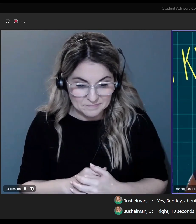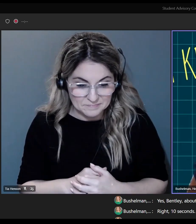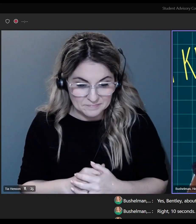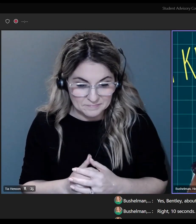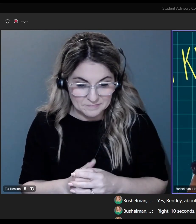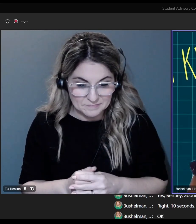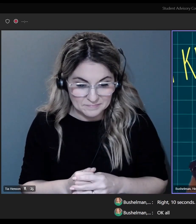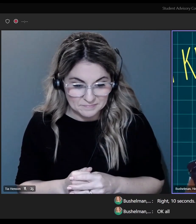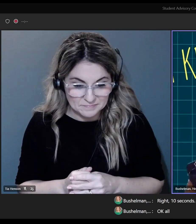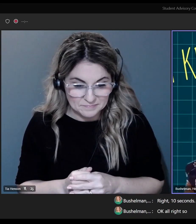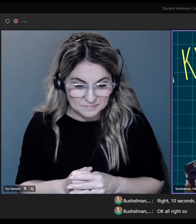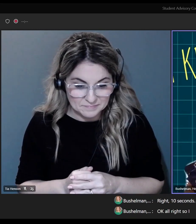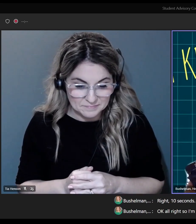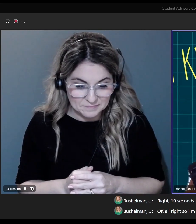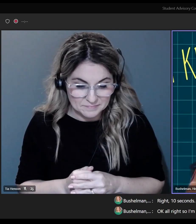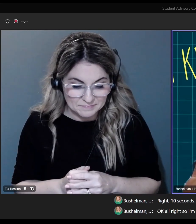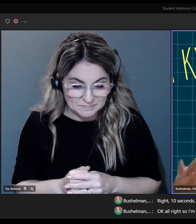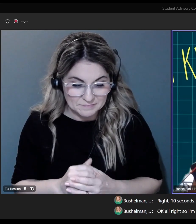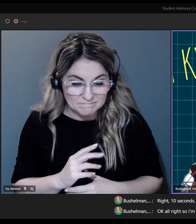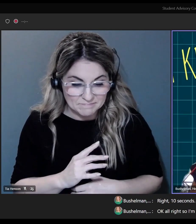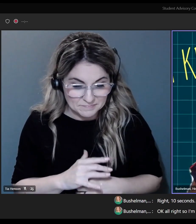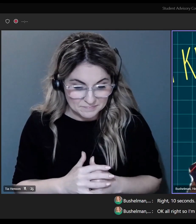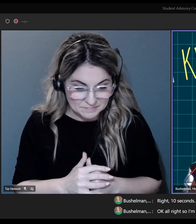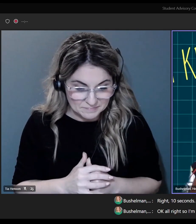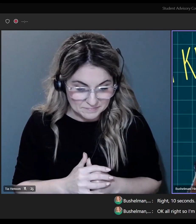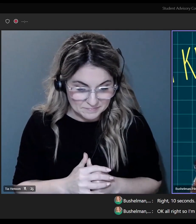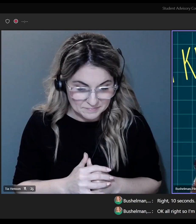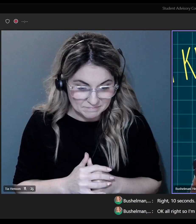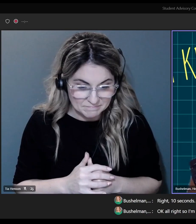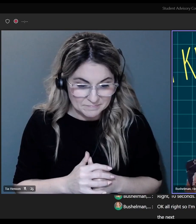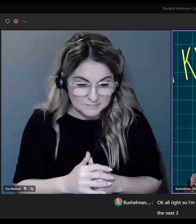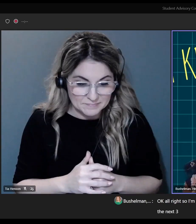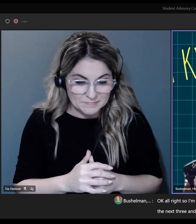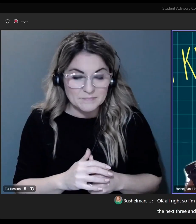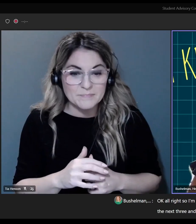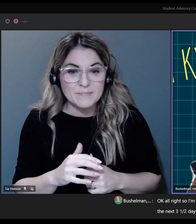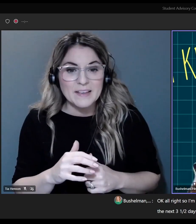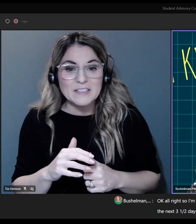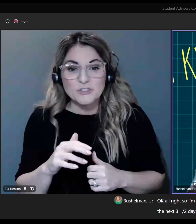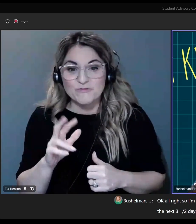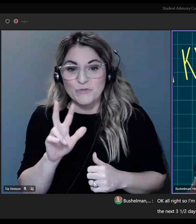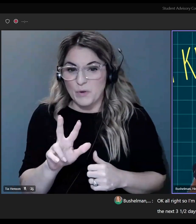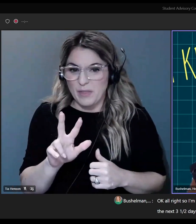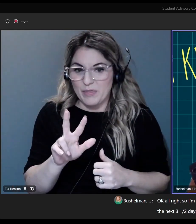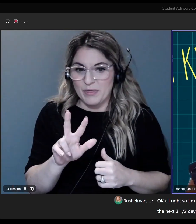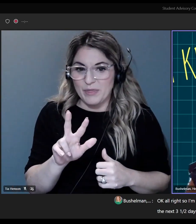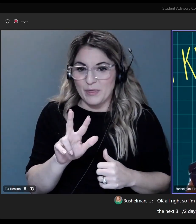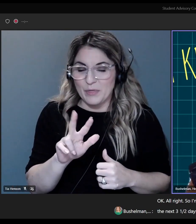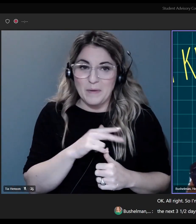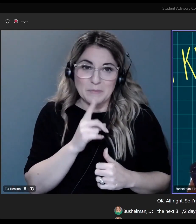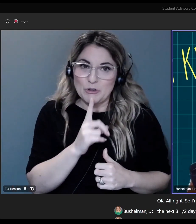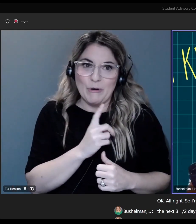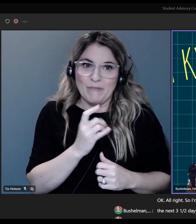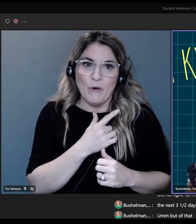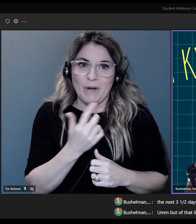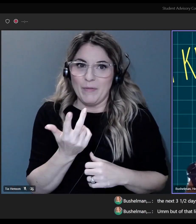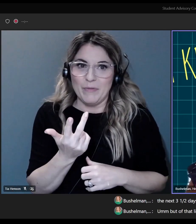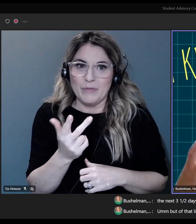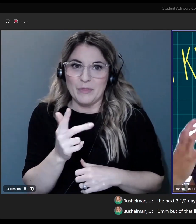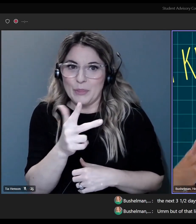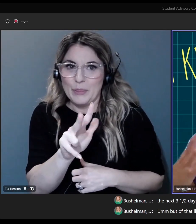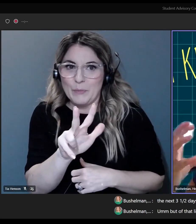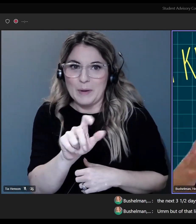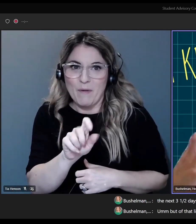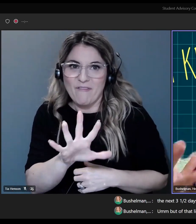Okay. All right. So, I'm sure you didn't get everything listed for the next three and a half days. But of that list,